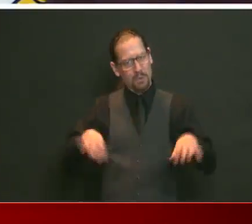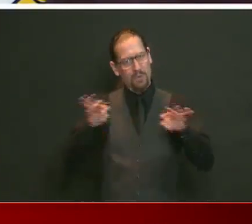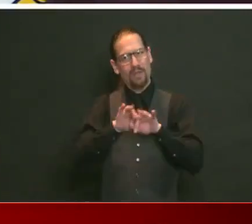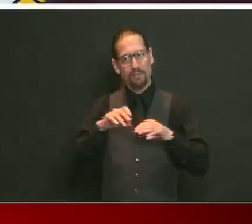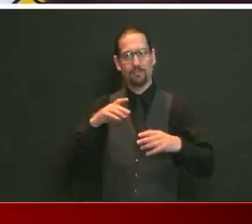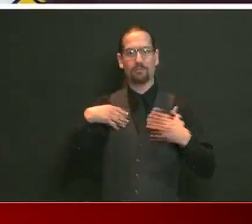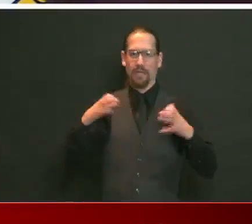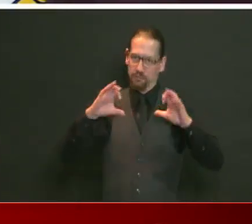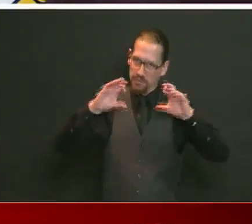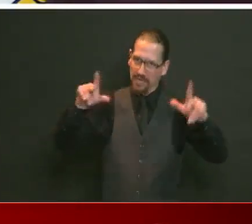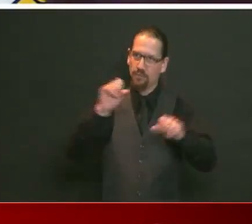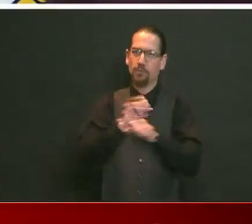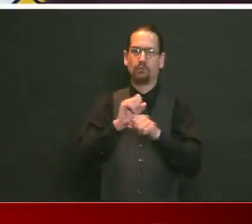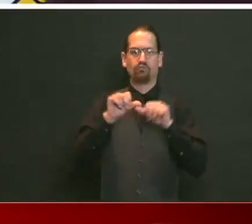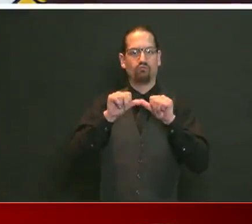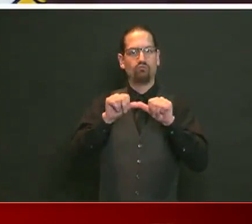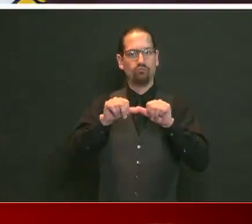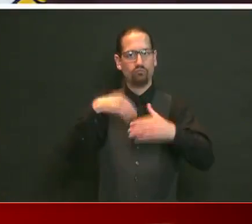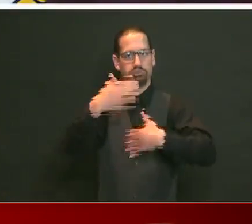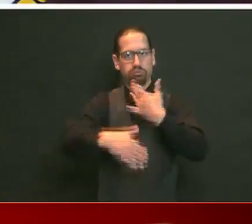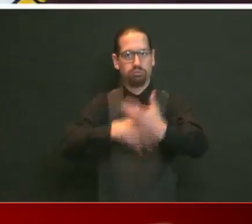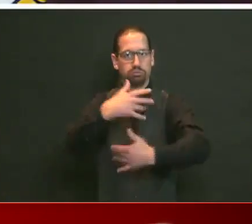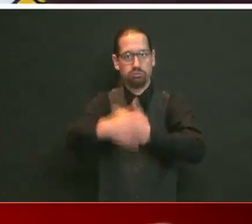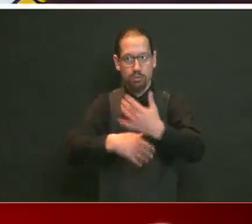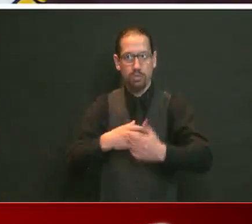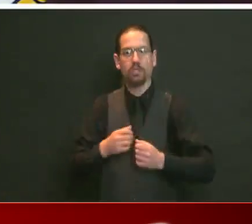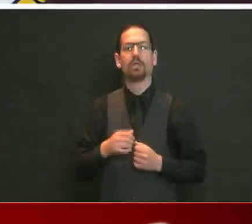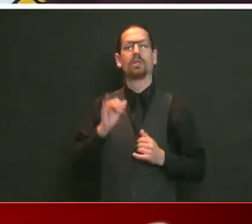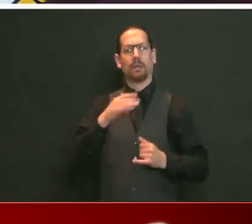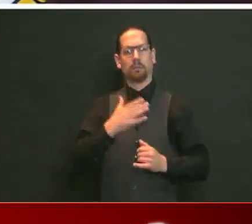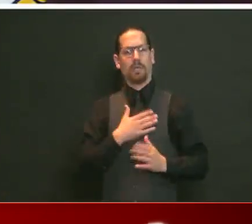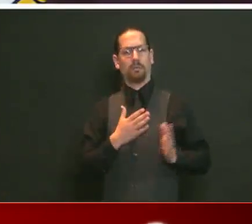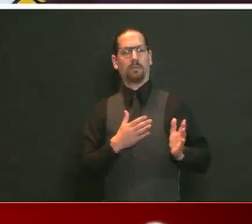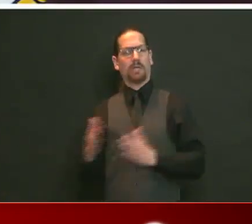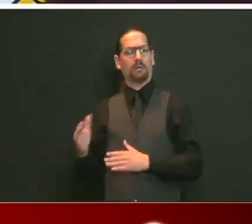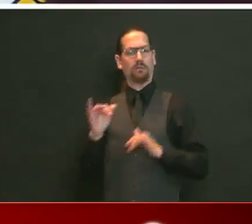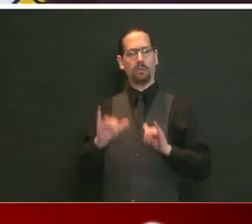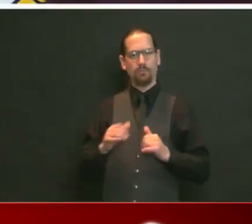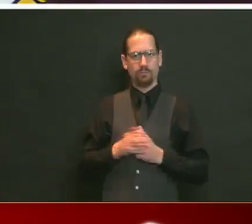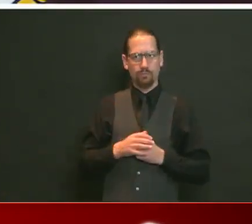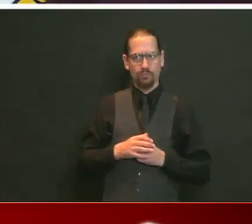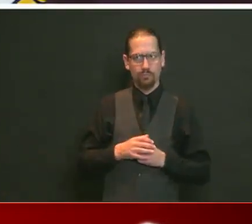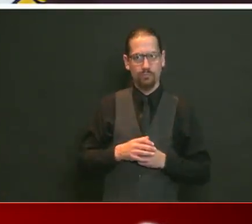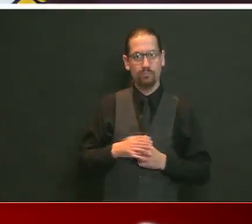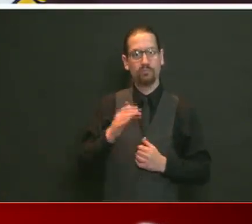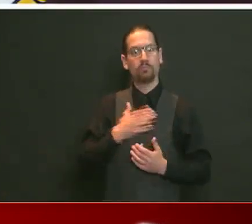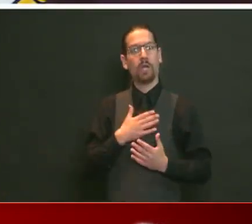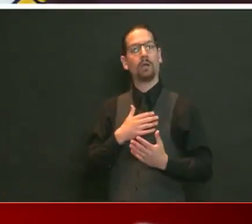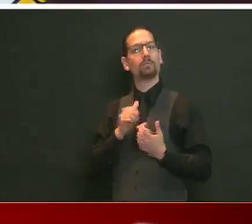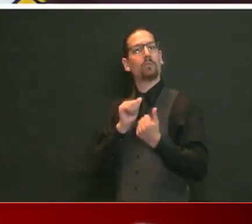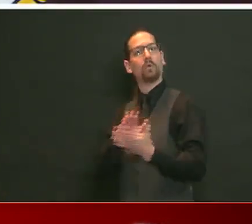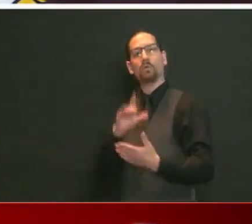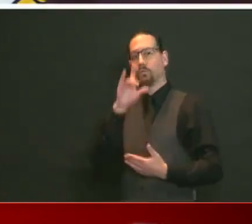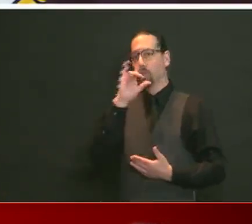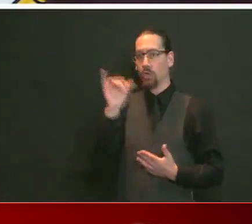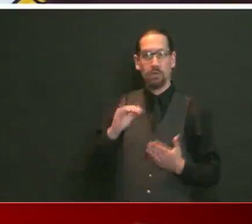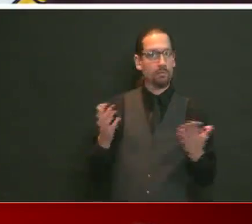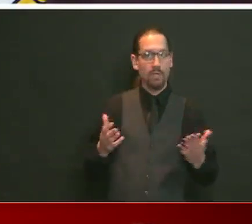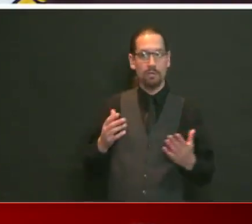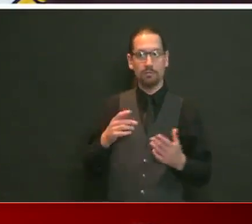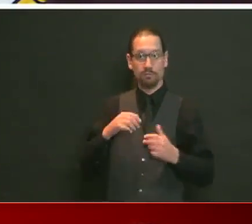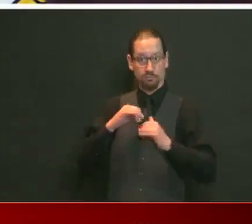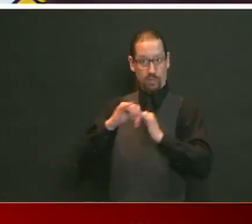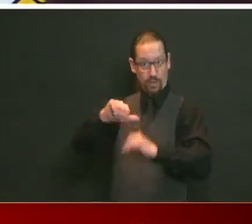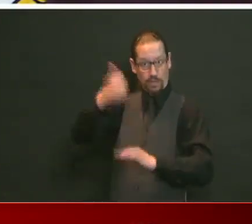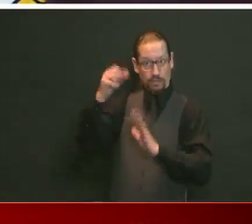The other thing, the approach we're taking, which is consistent with every public health expert that I've talked to at the state level, the federal level,